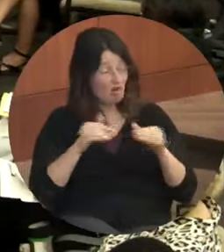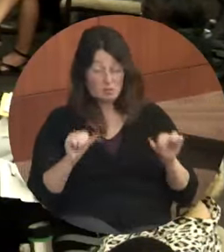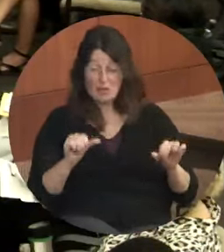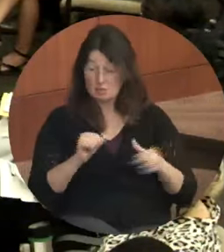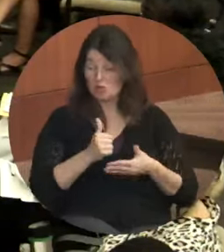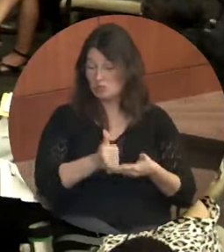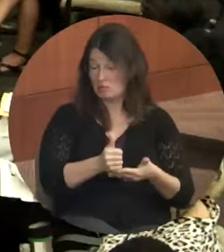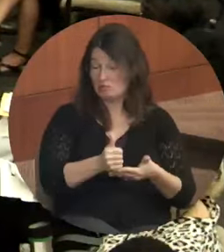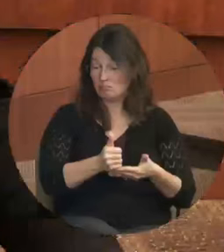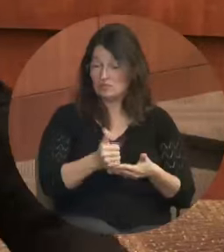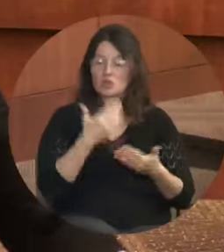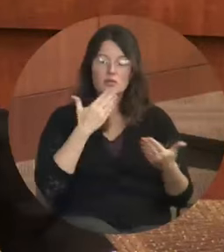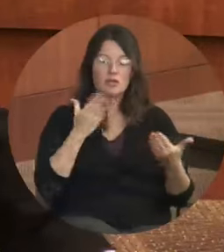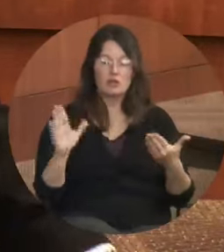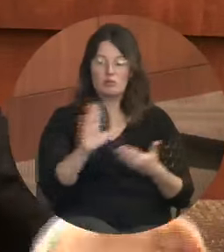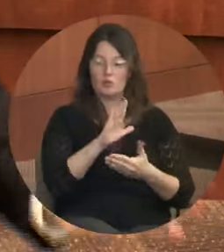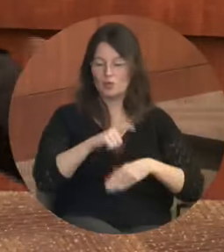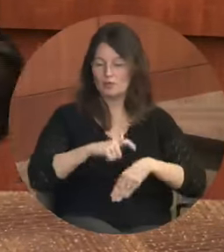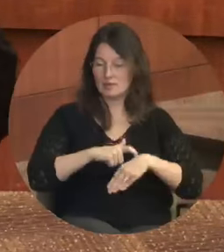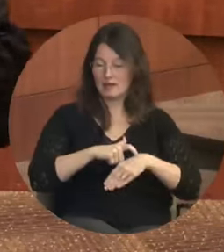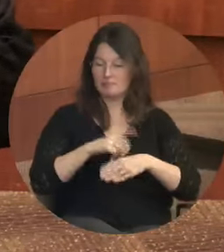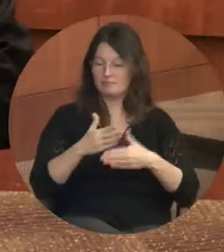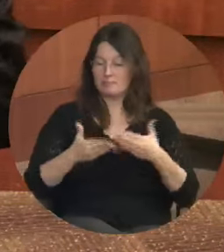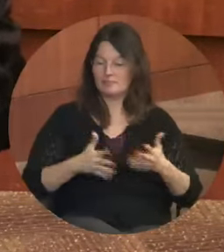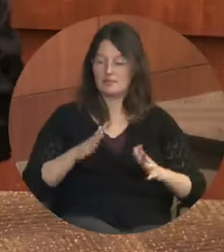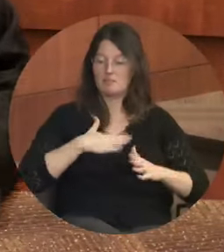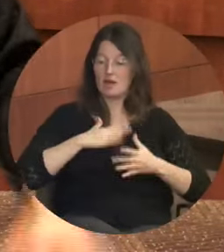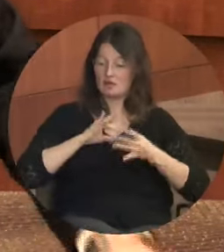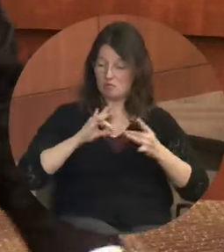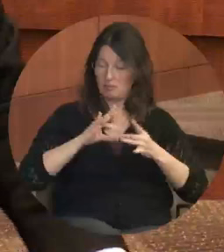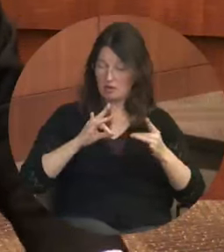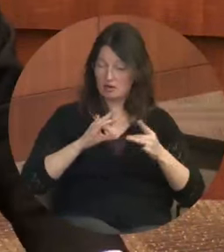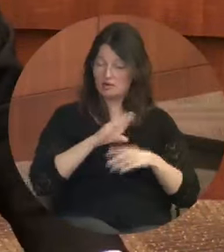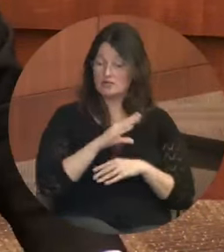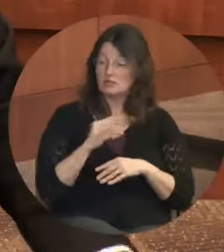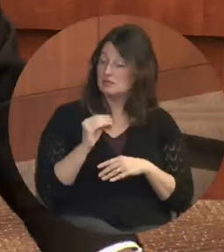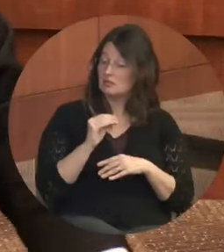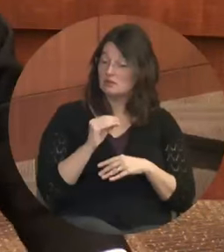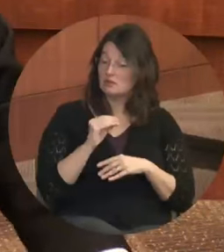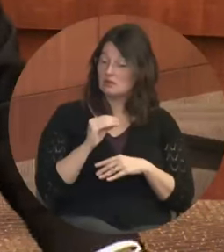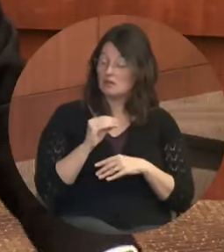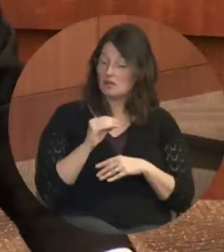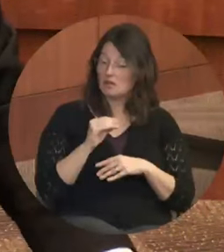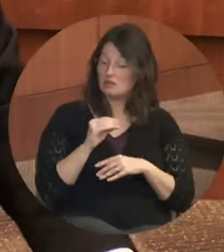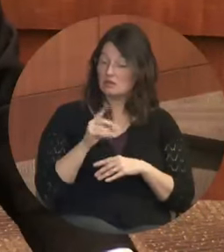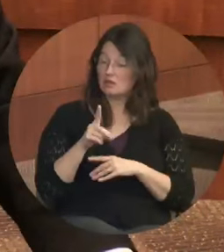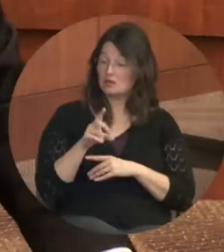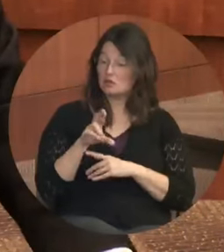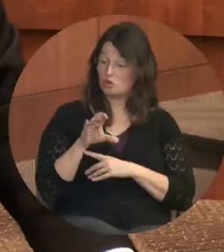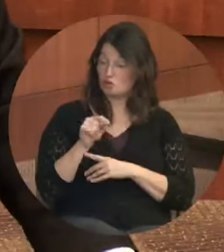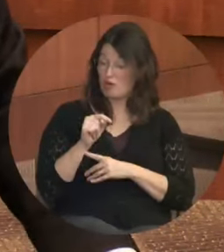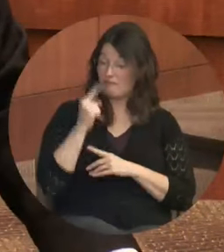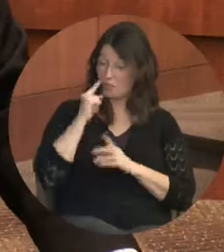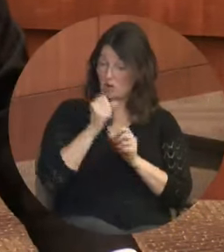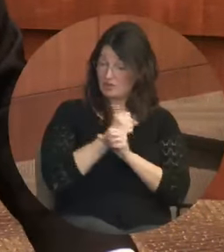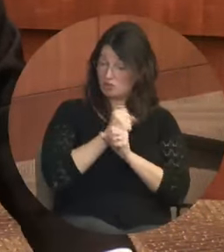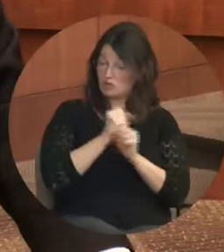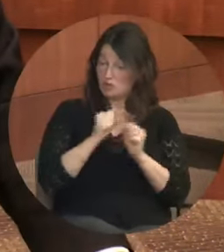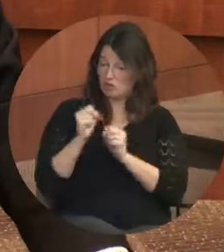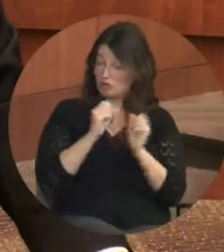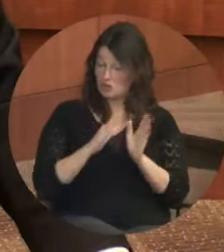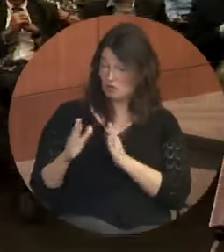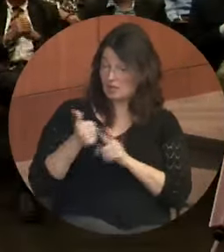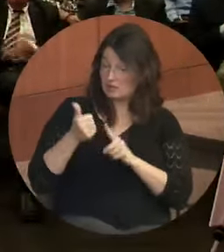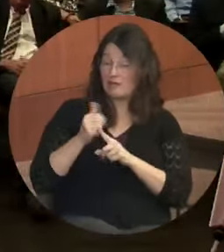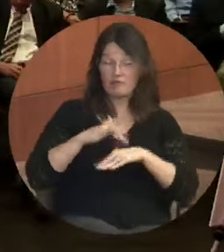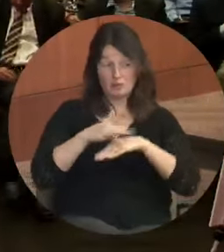So thank you for your time. That concludes my remarks, and the draft strategic plan is available in the back of the room there, and